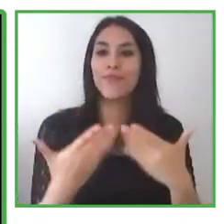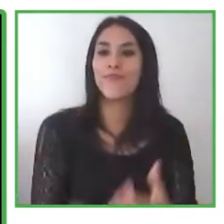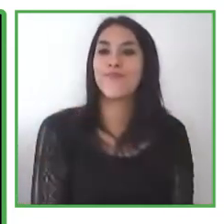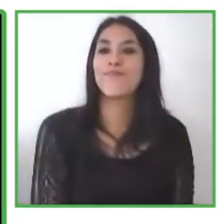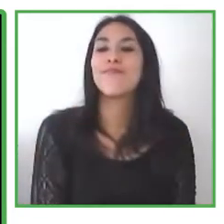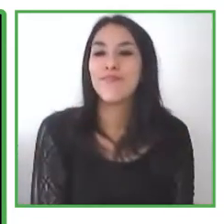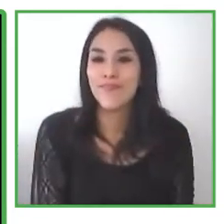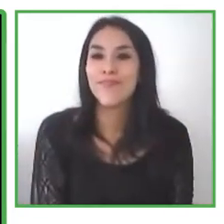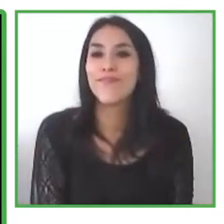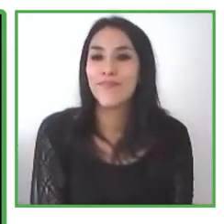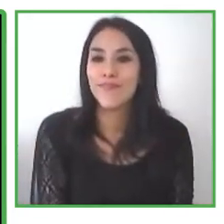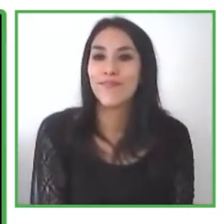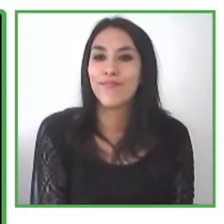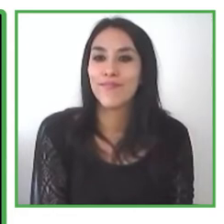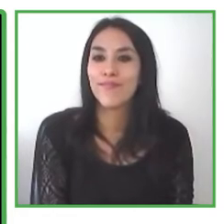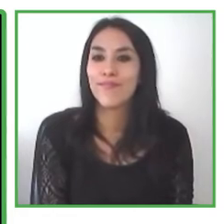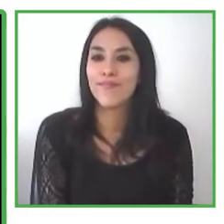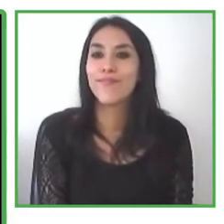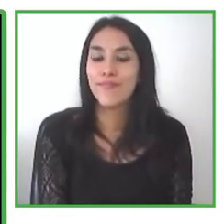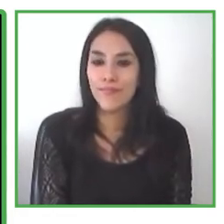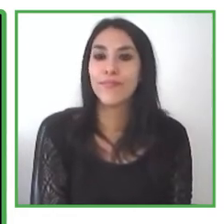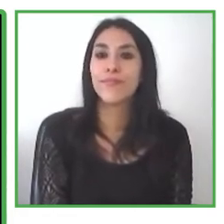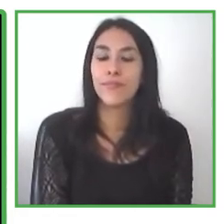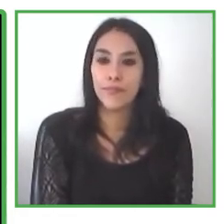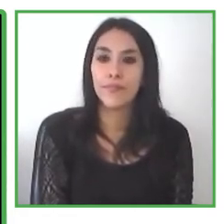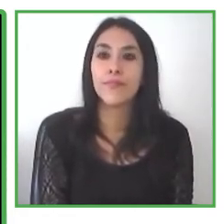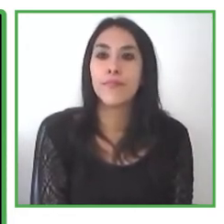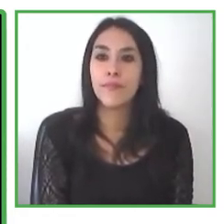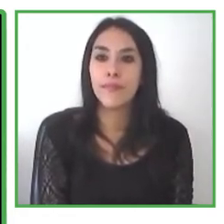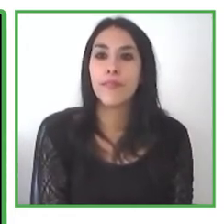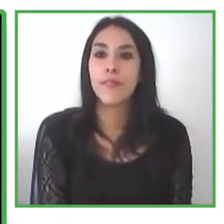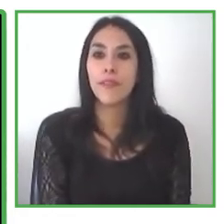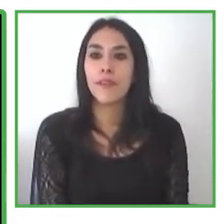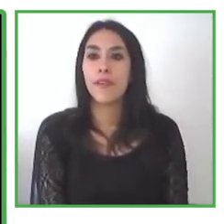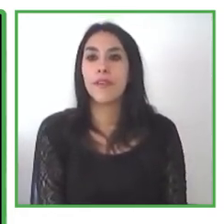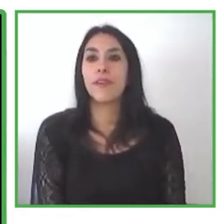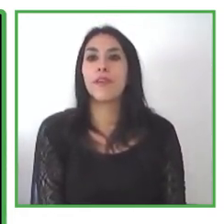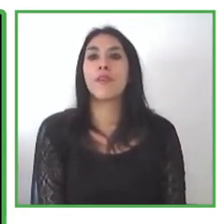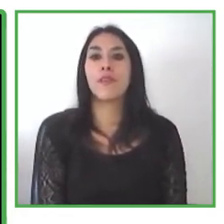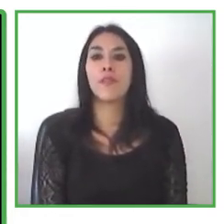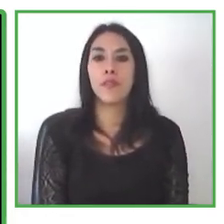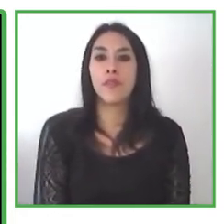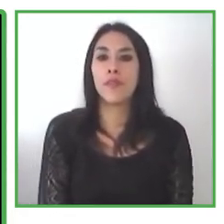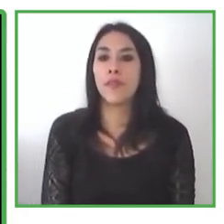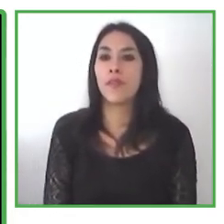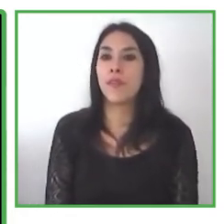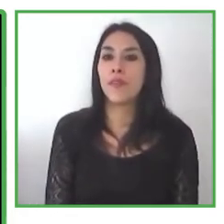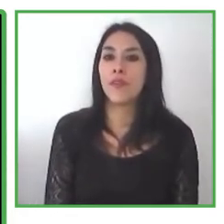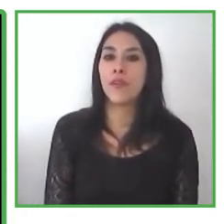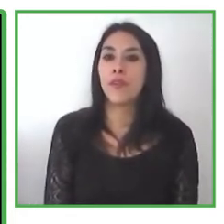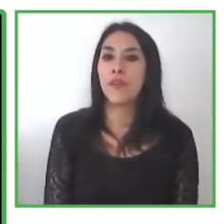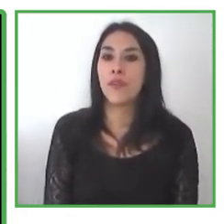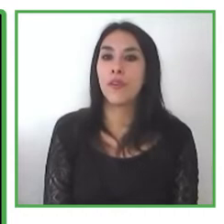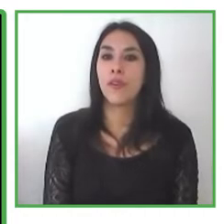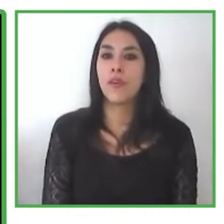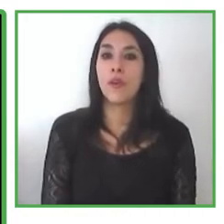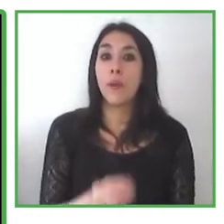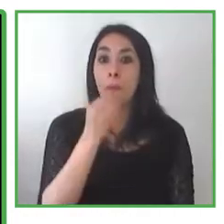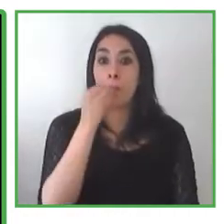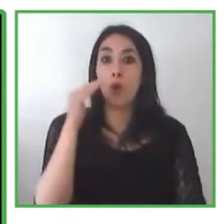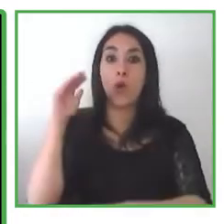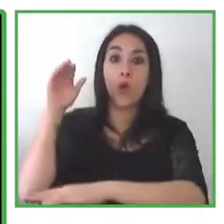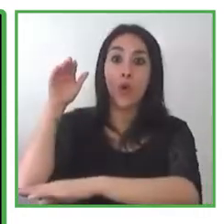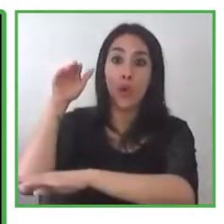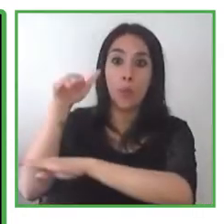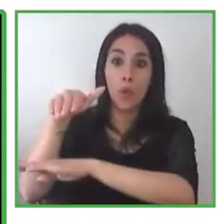out my phone number is on the screen at the moment thank you good afternoon my